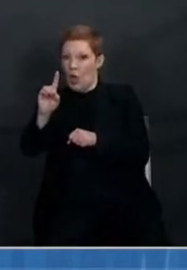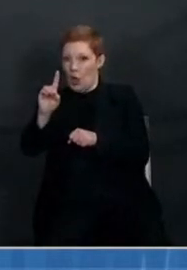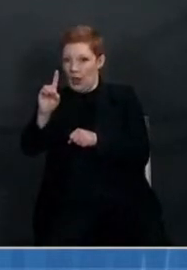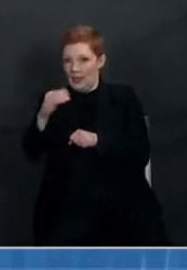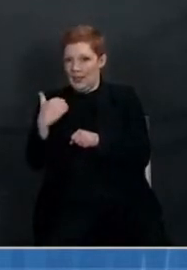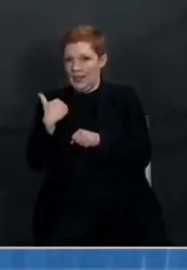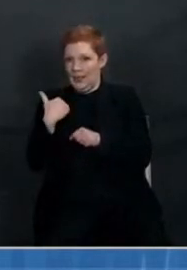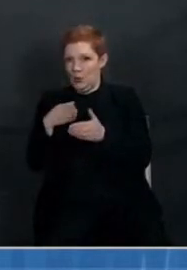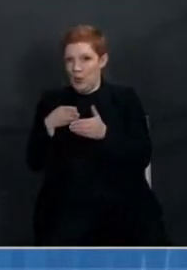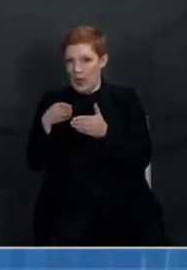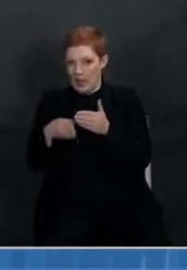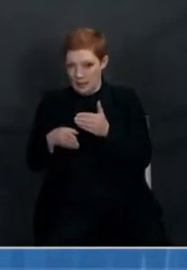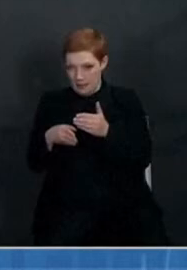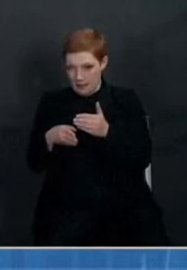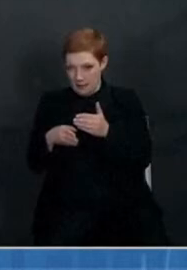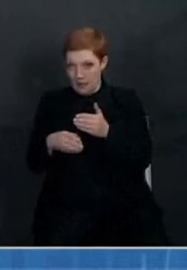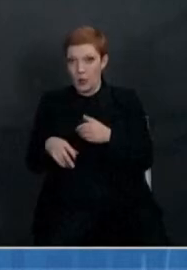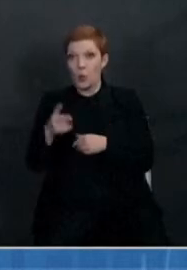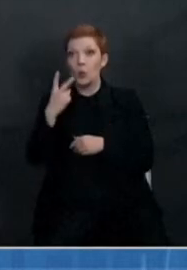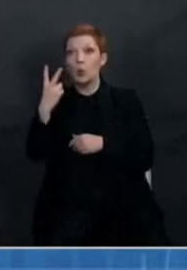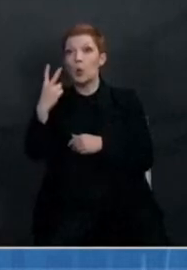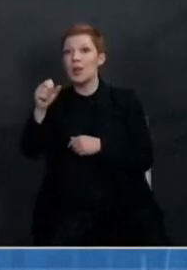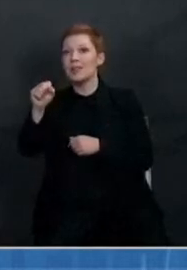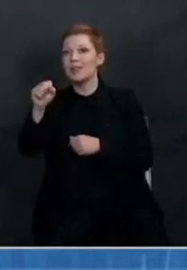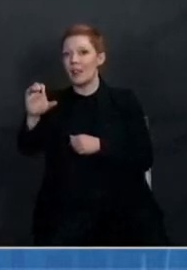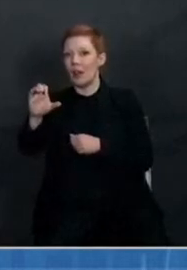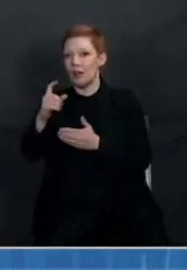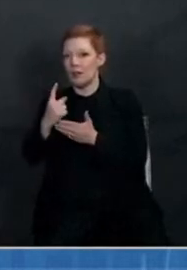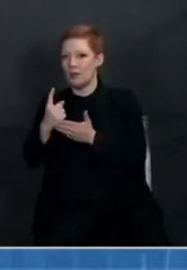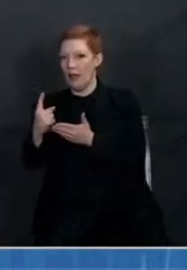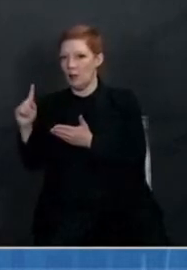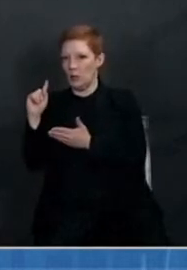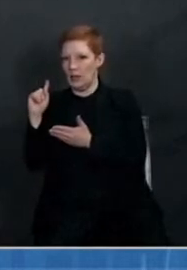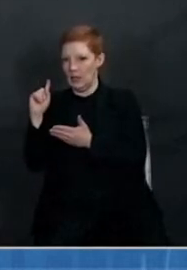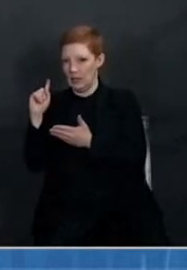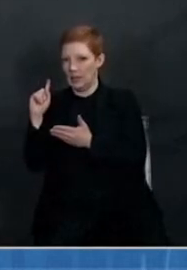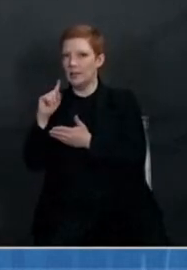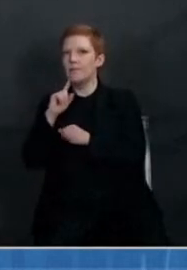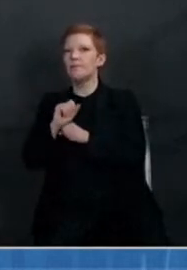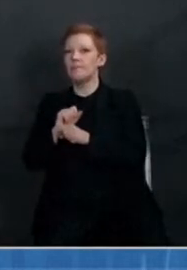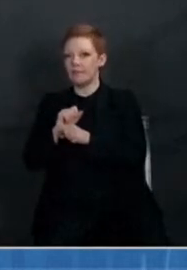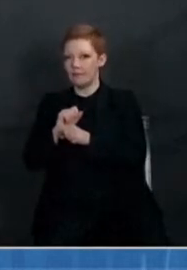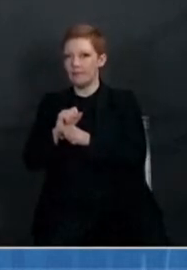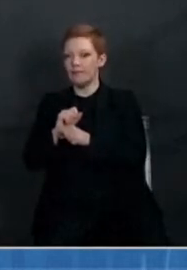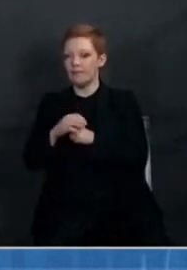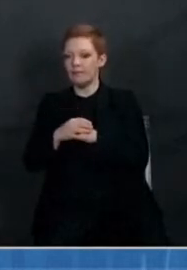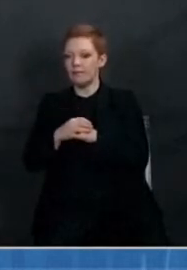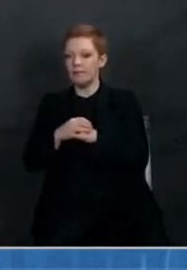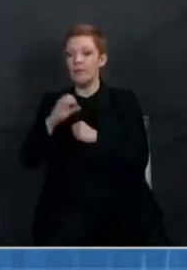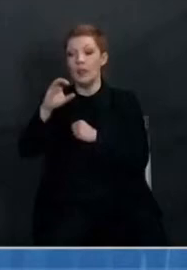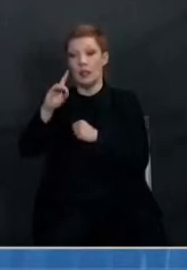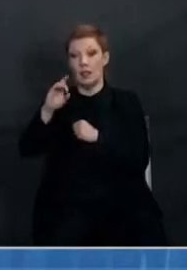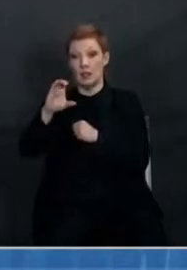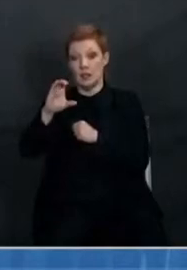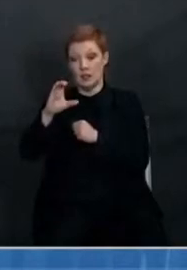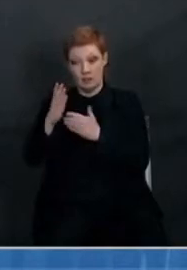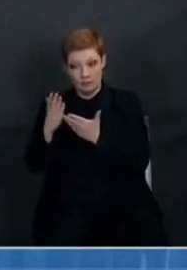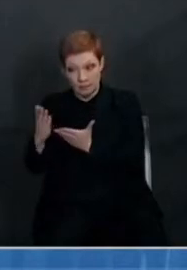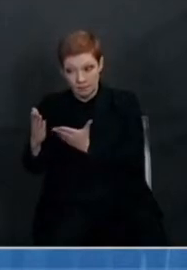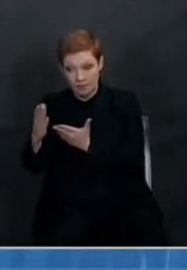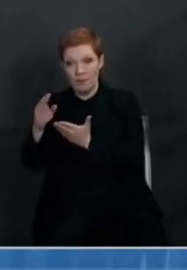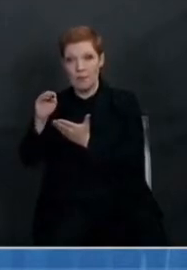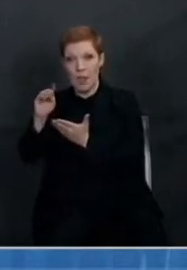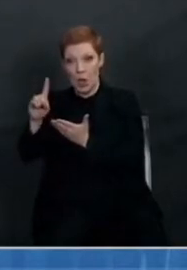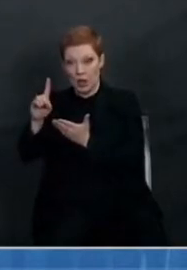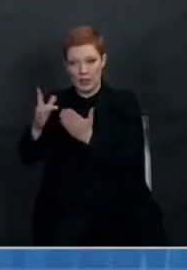weekend and two confirmed cases from South Carolina last week. CDC has followed up with Maryland to offer technical assistance,